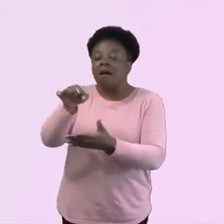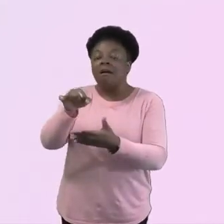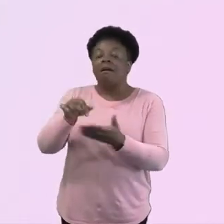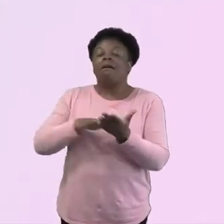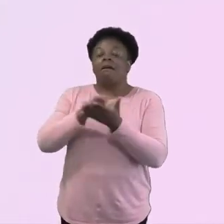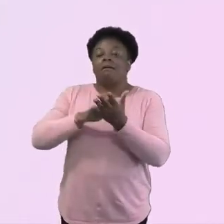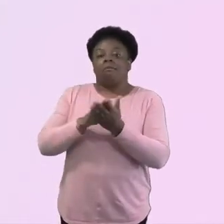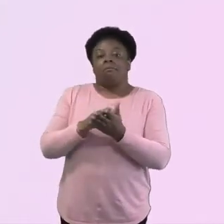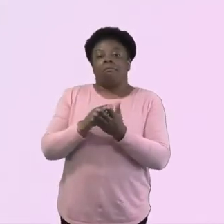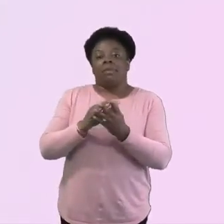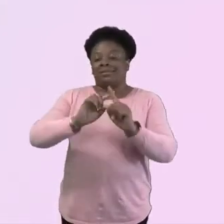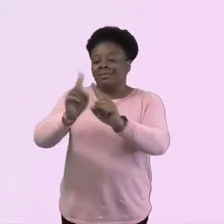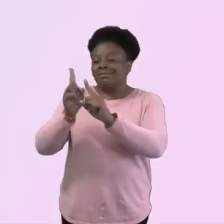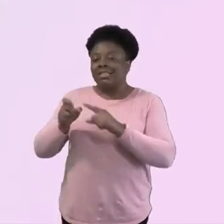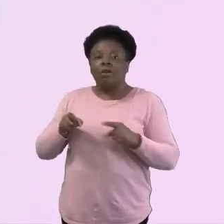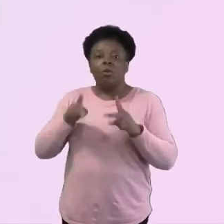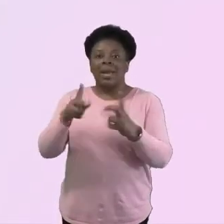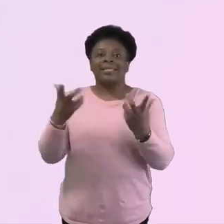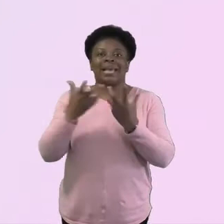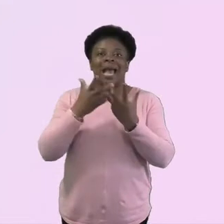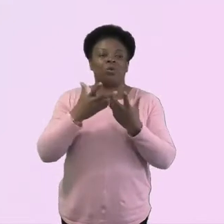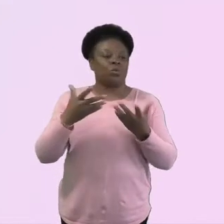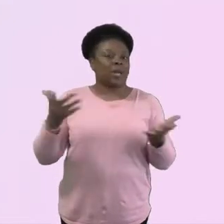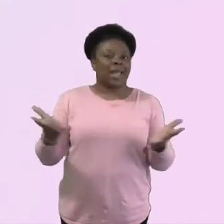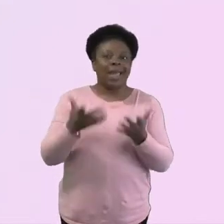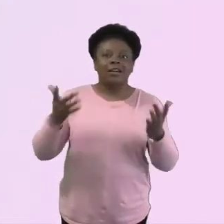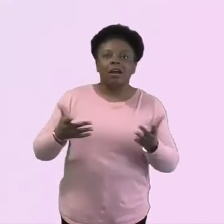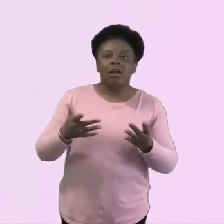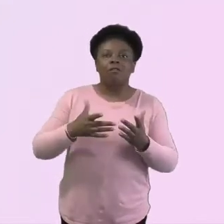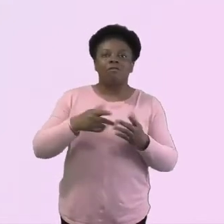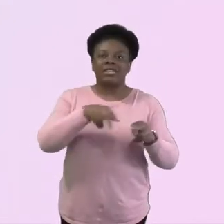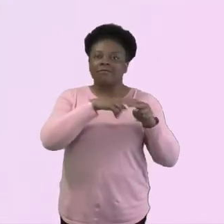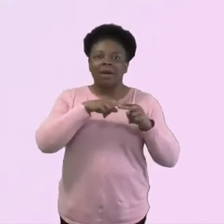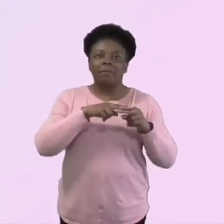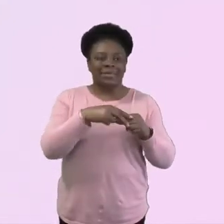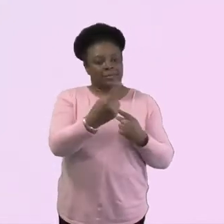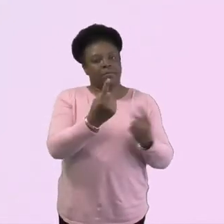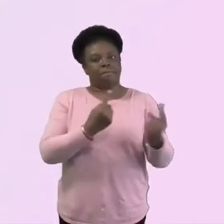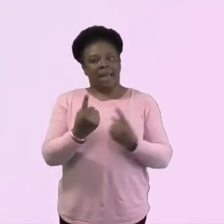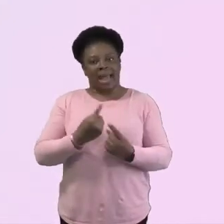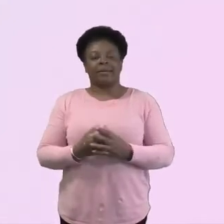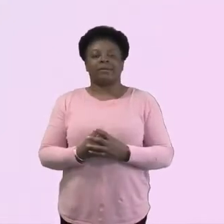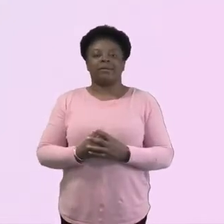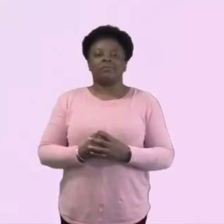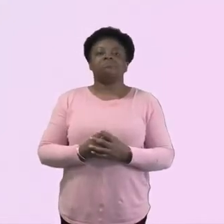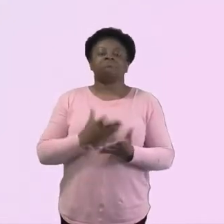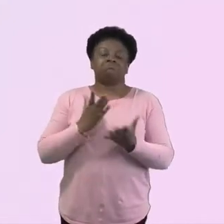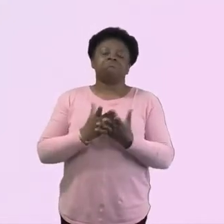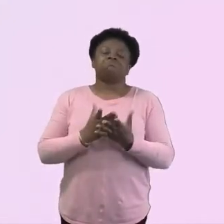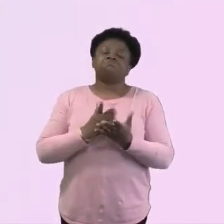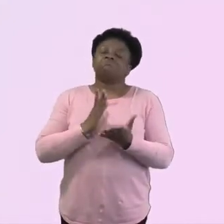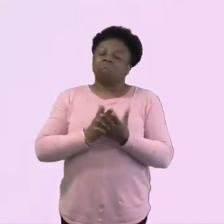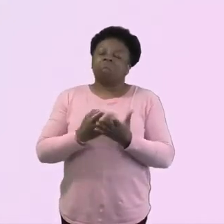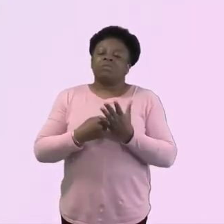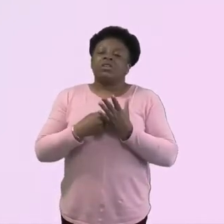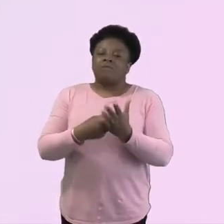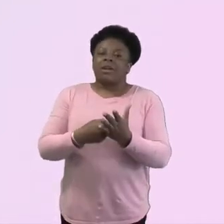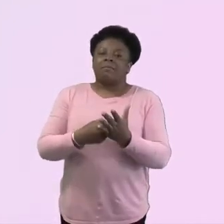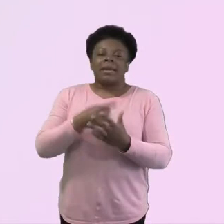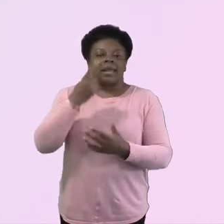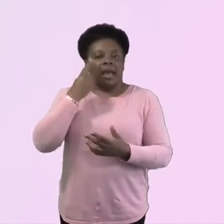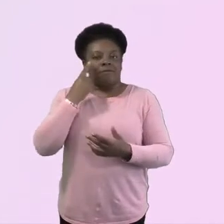so on to bring all that back together. So my recommendation would be look at Messy Church first.